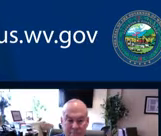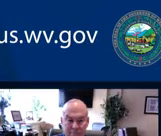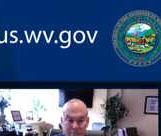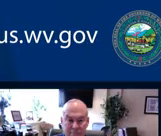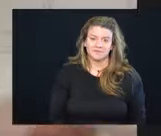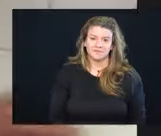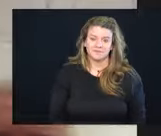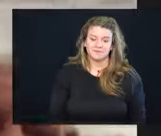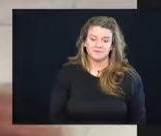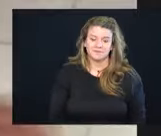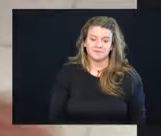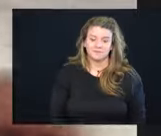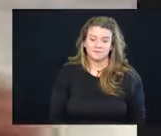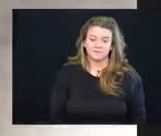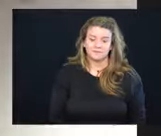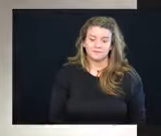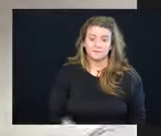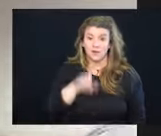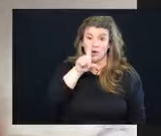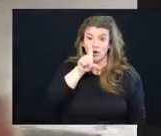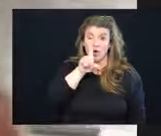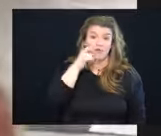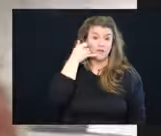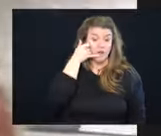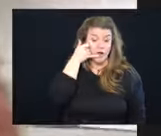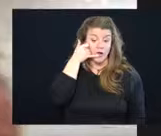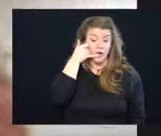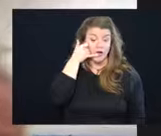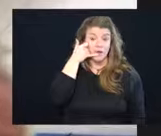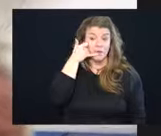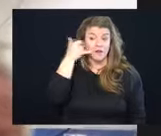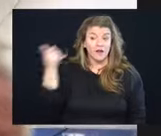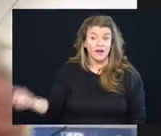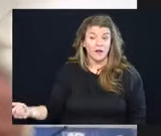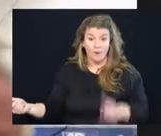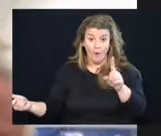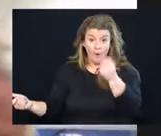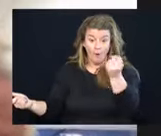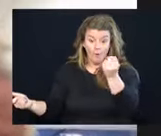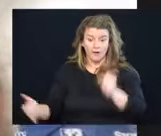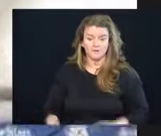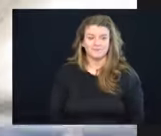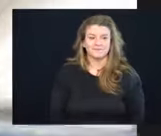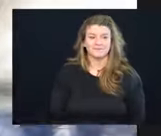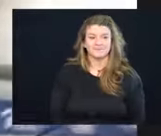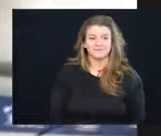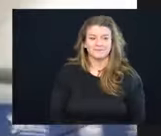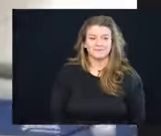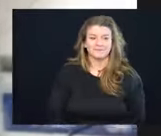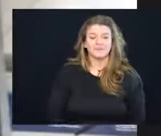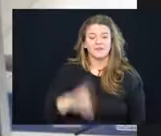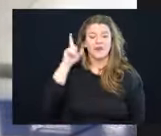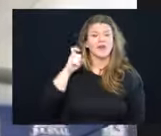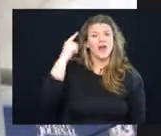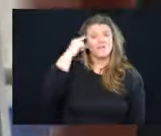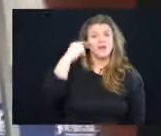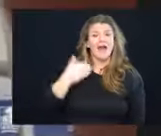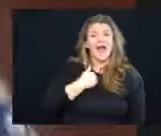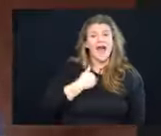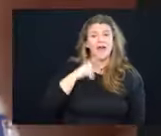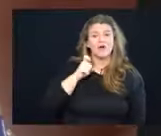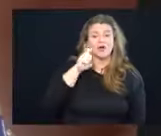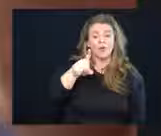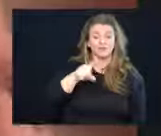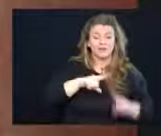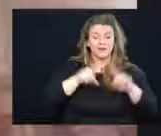I agree. So let me just put the phone down for just a second. Bear with me, okay? I'll be right back in 30 seconds. Governor, I have a question on